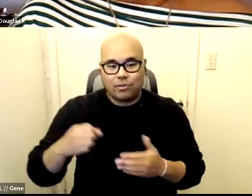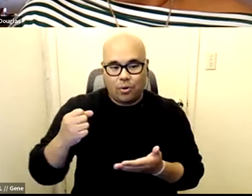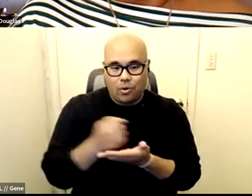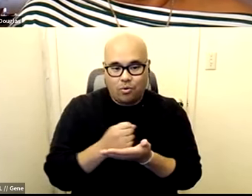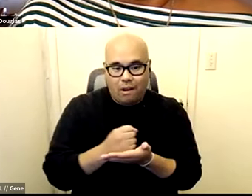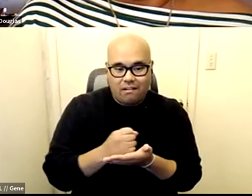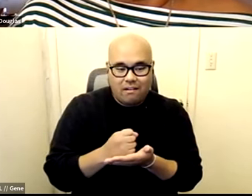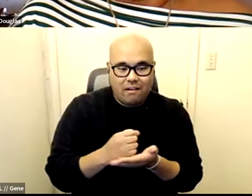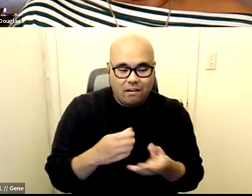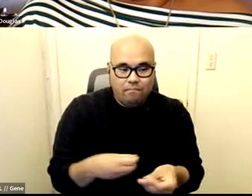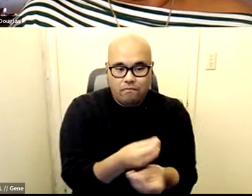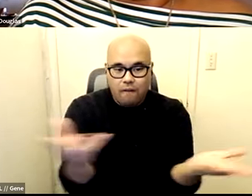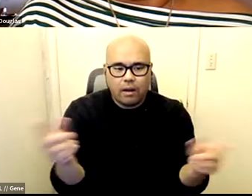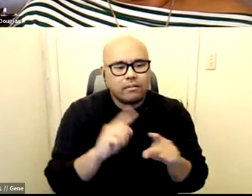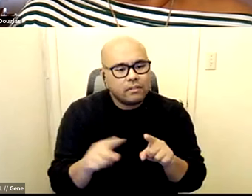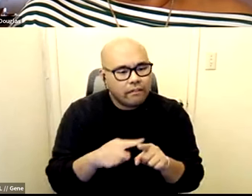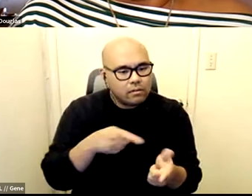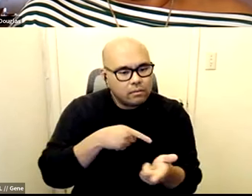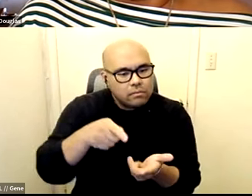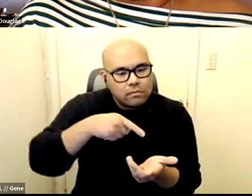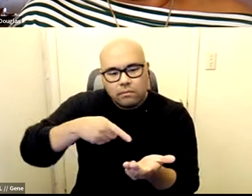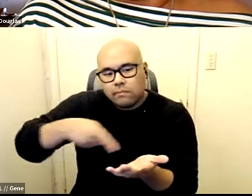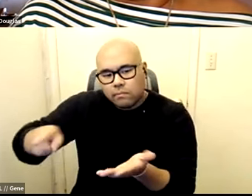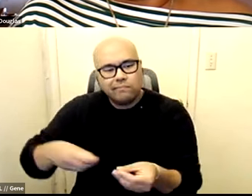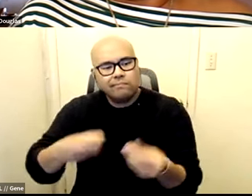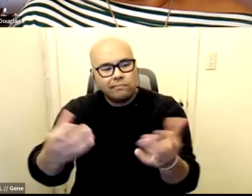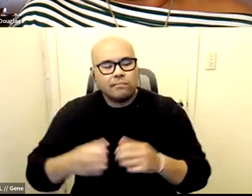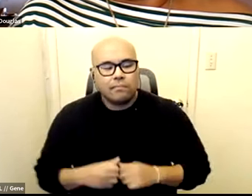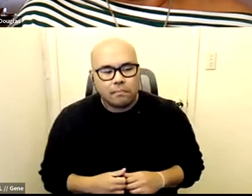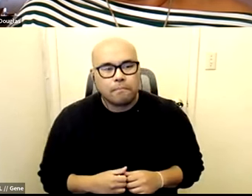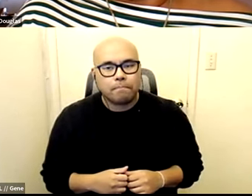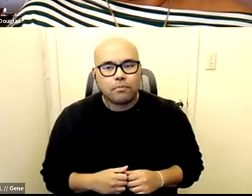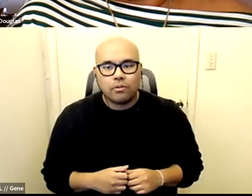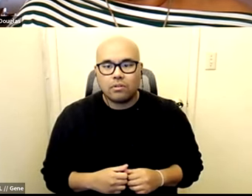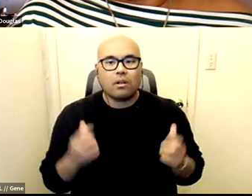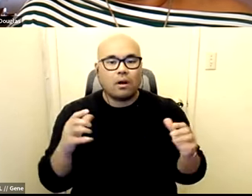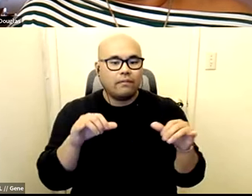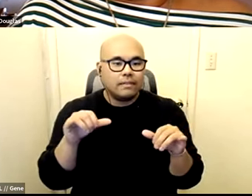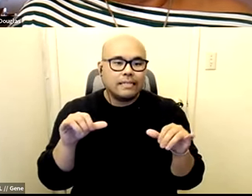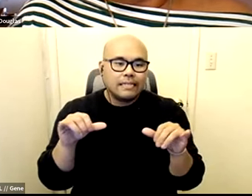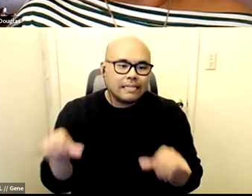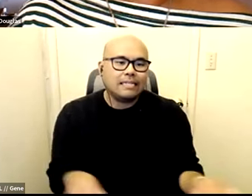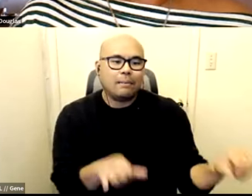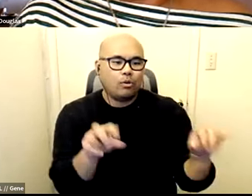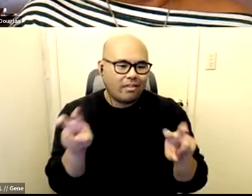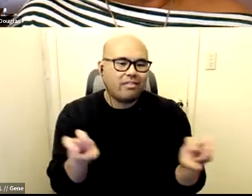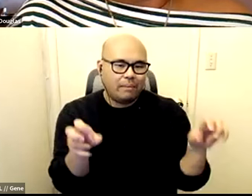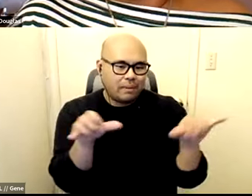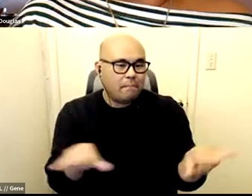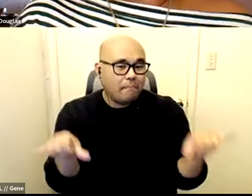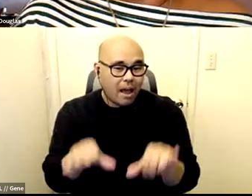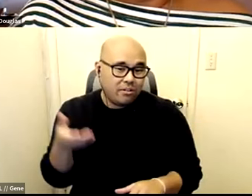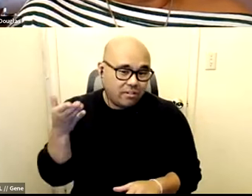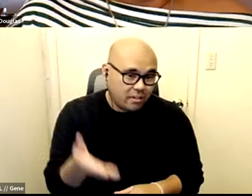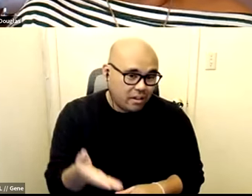across a bunch of different areas and so i think um you know there's a lot of similar themes and patterns across those things and one thing that we